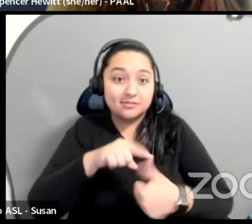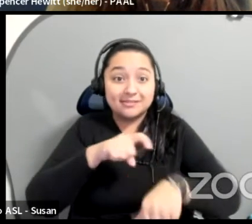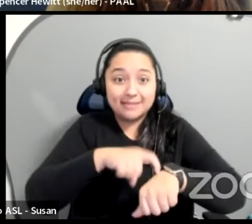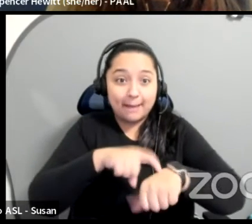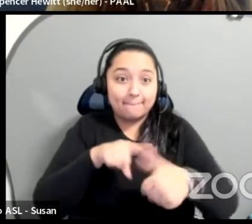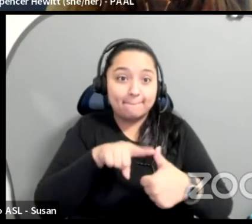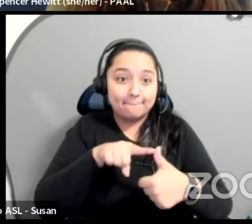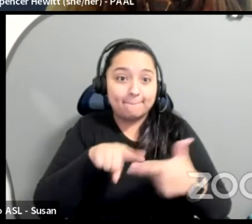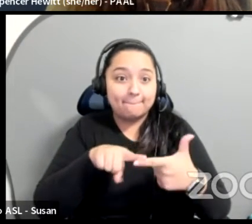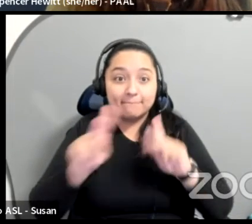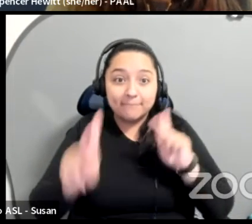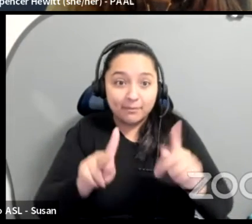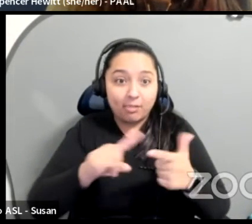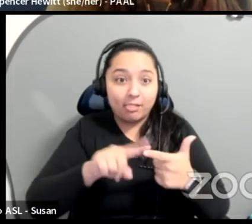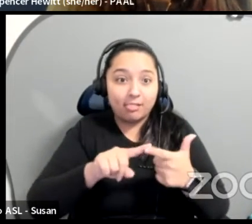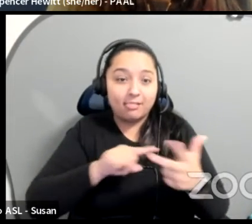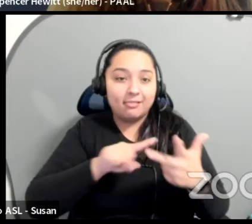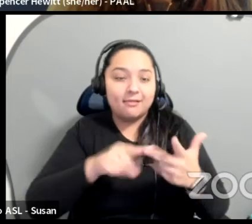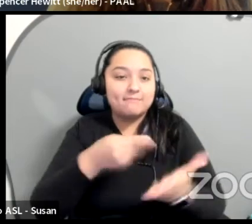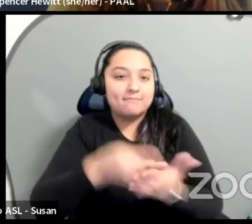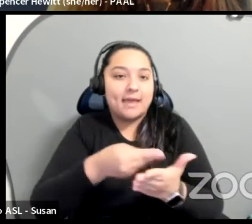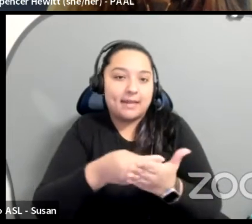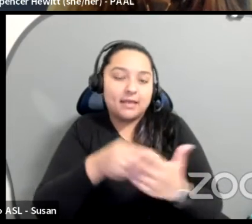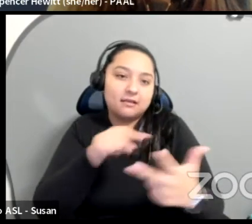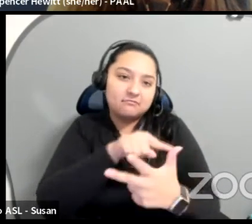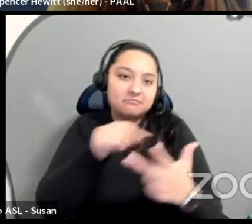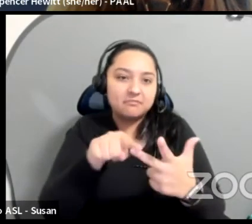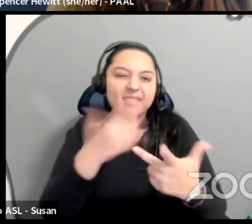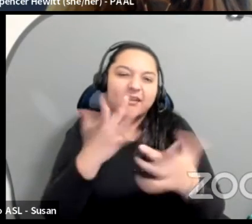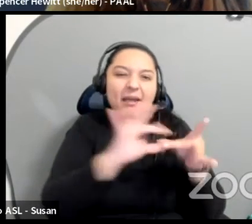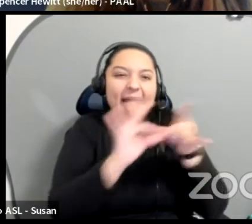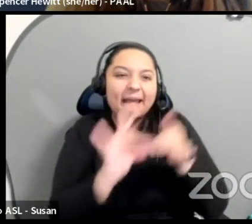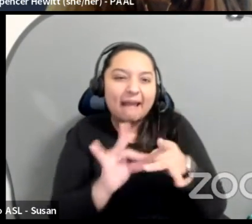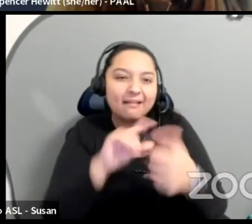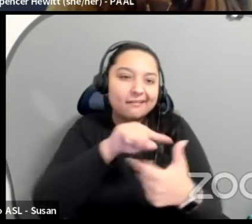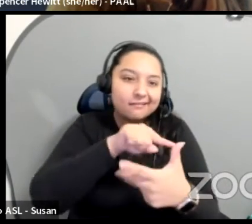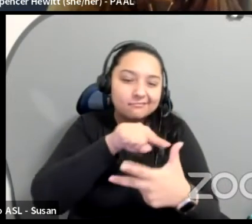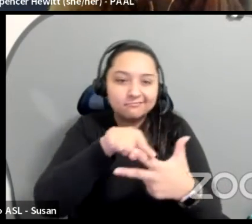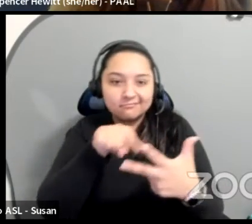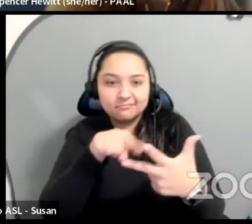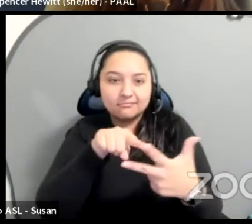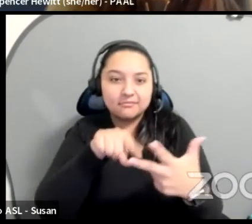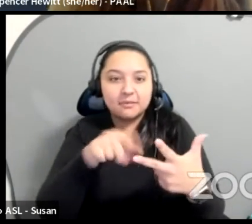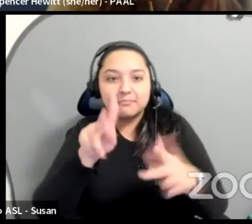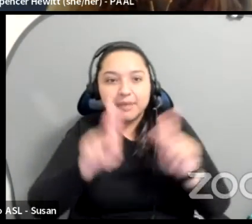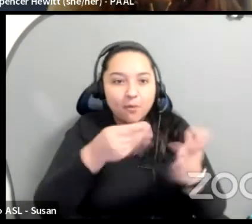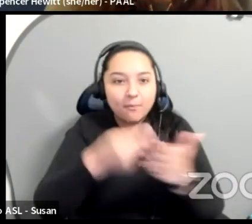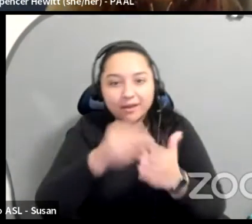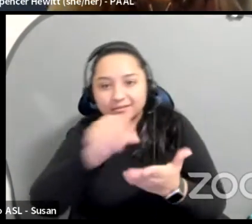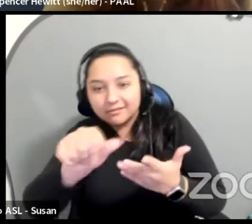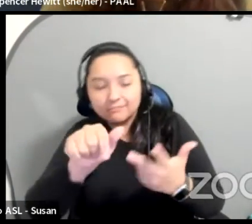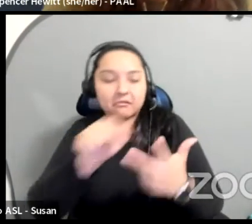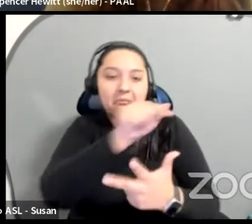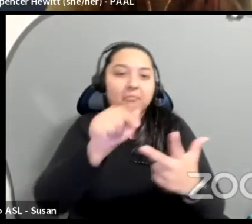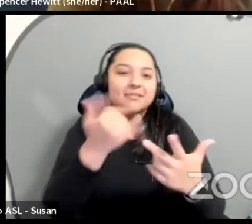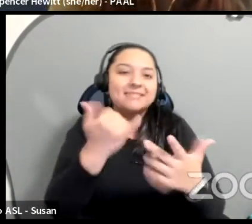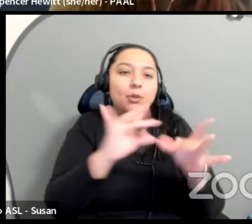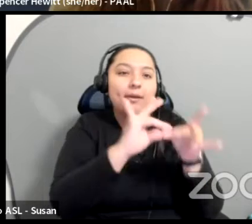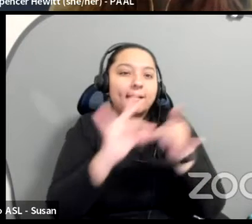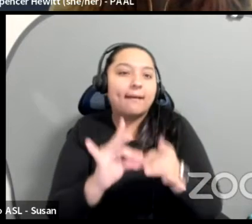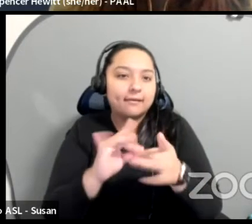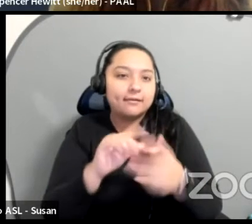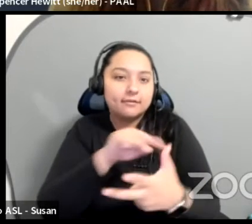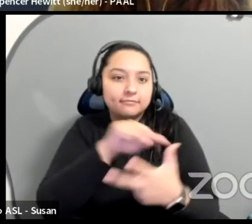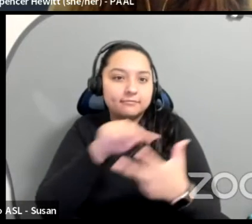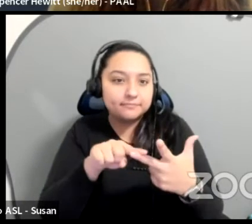And obviously those are connected because sometimes more people means more money because they're paying more people and all of the things and time might be more money too. Um,